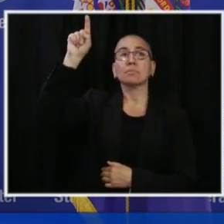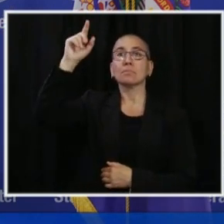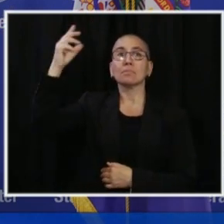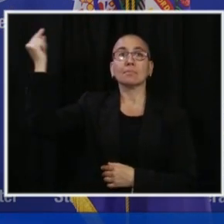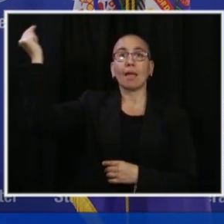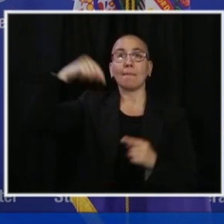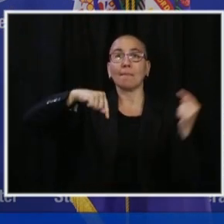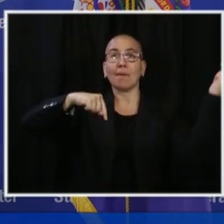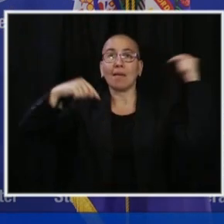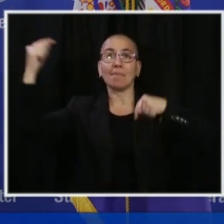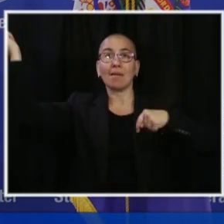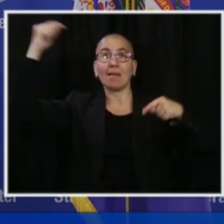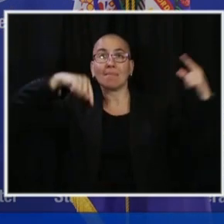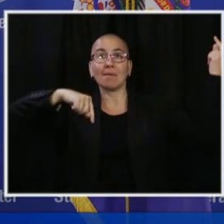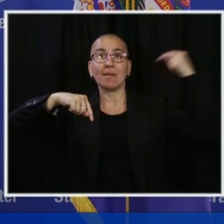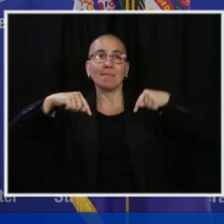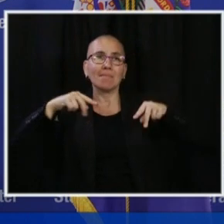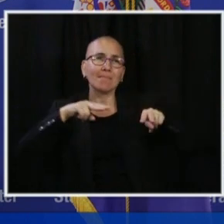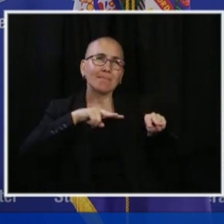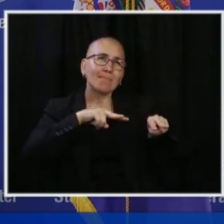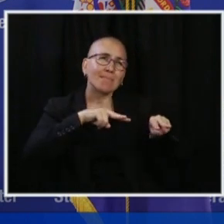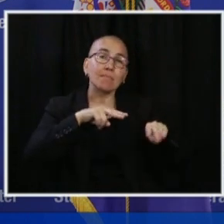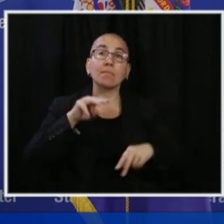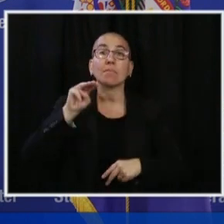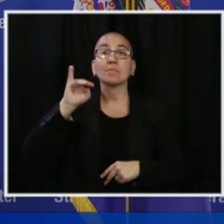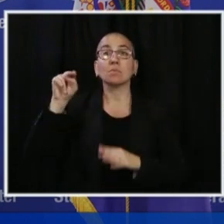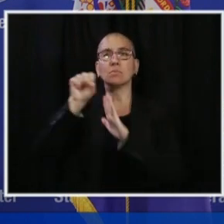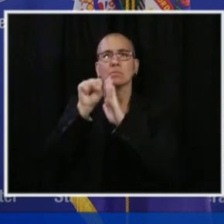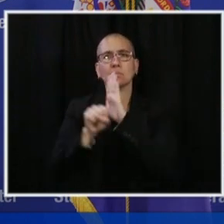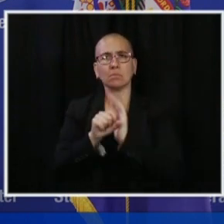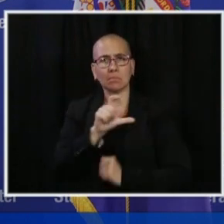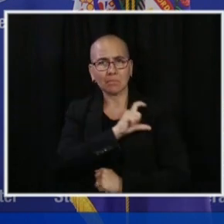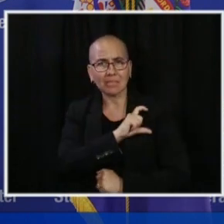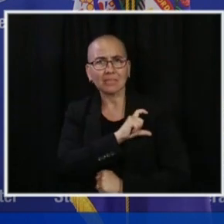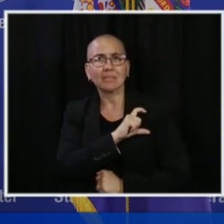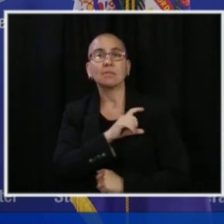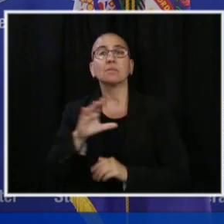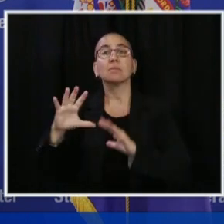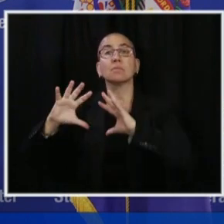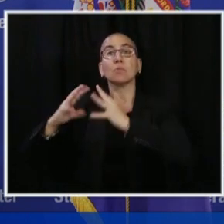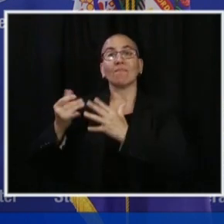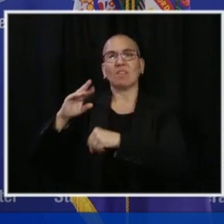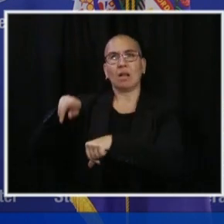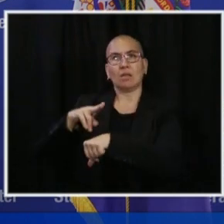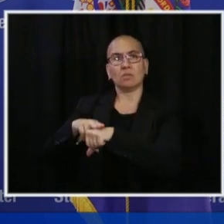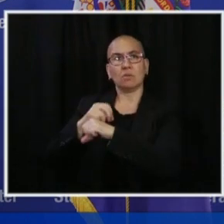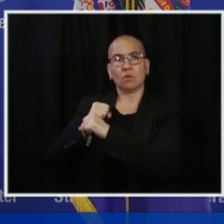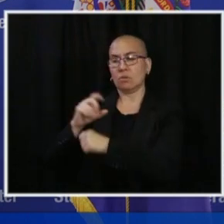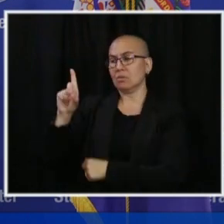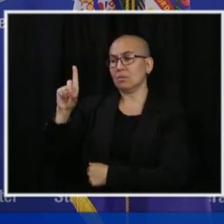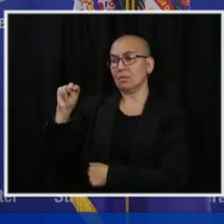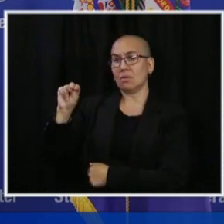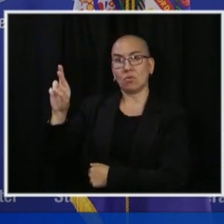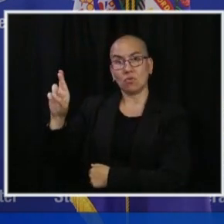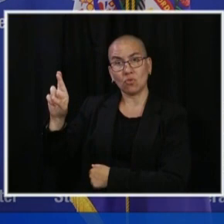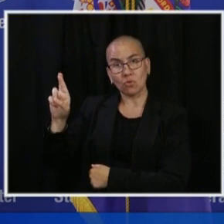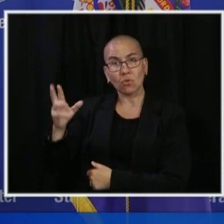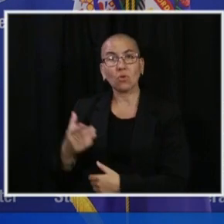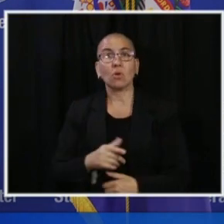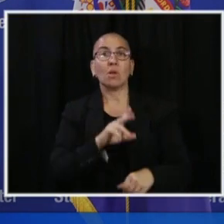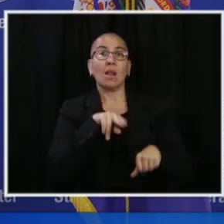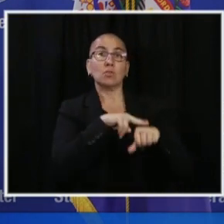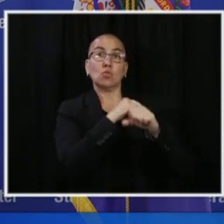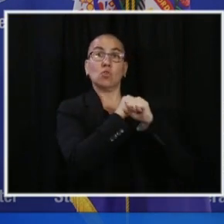with the Minnesota State Patrol, Minnesota Department of Natural Resources and the Minnesota National Guard and we will once again go out to